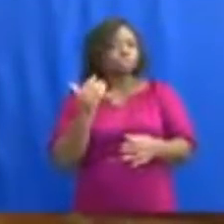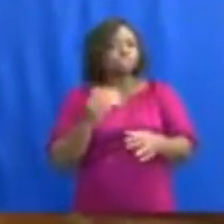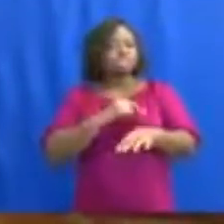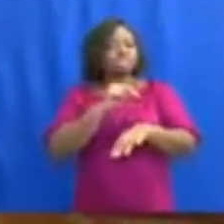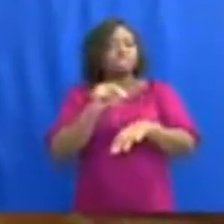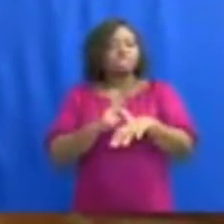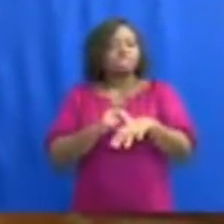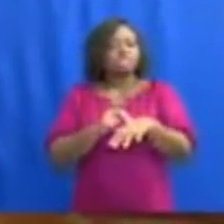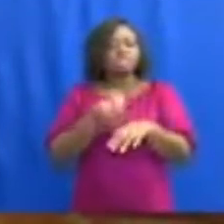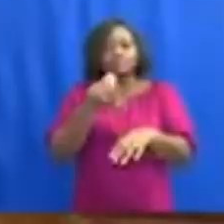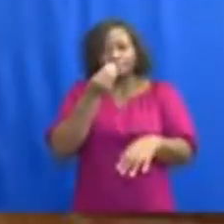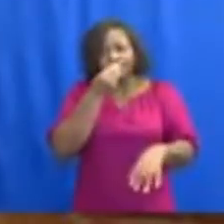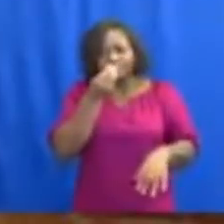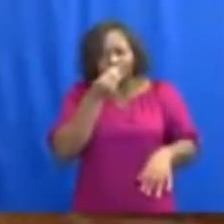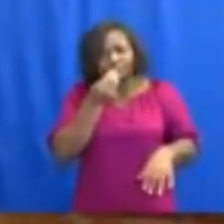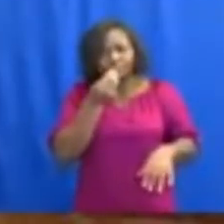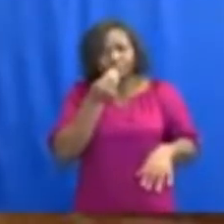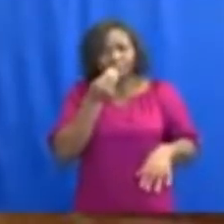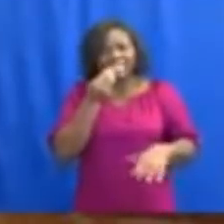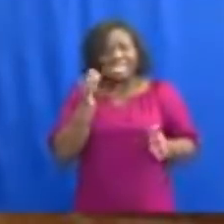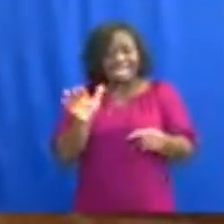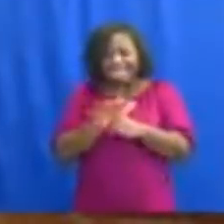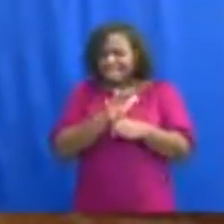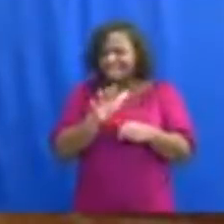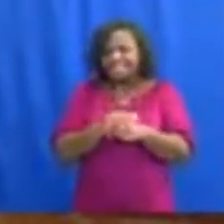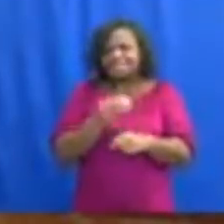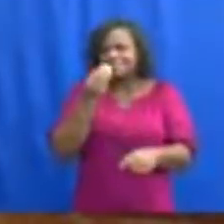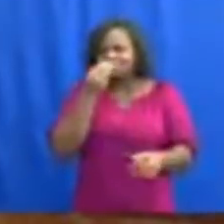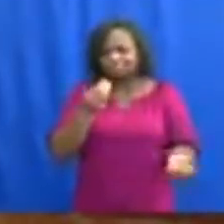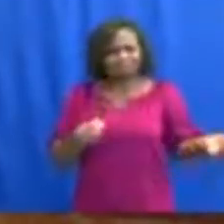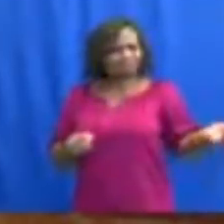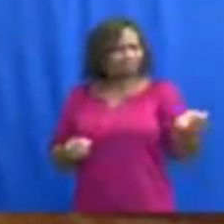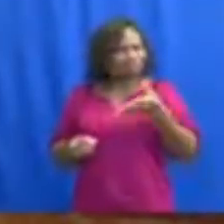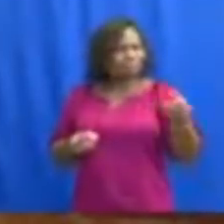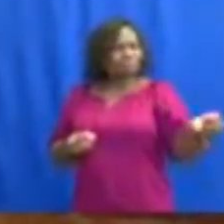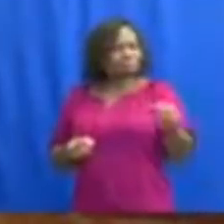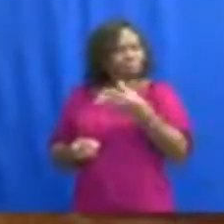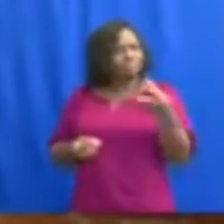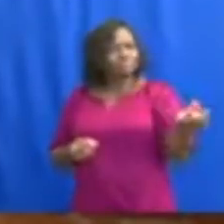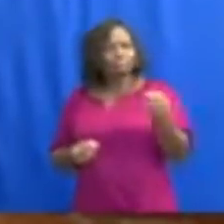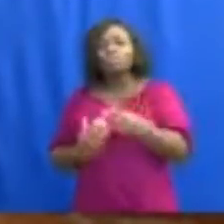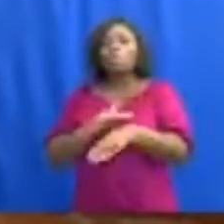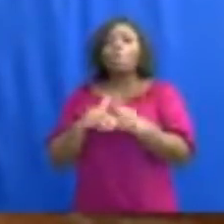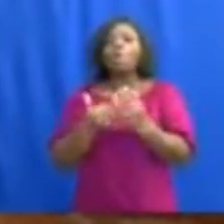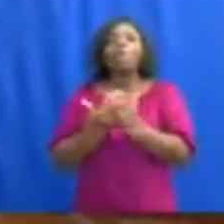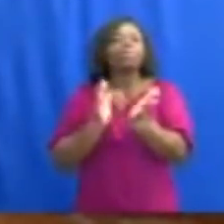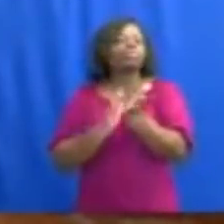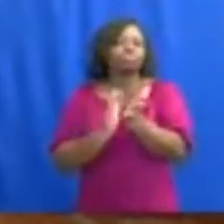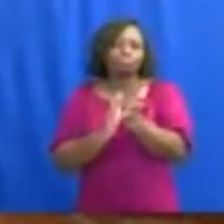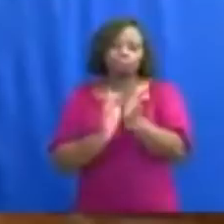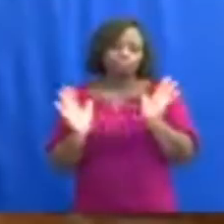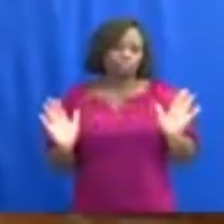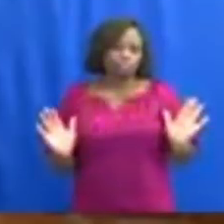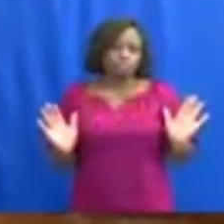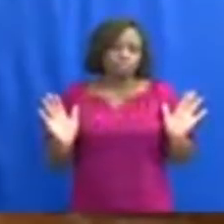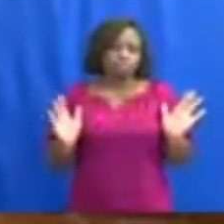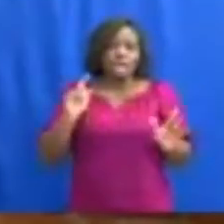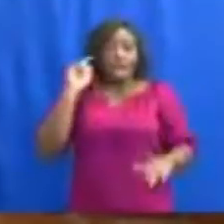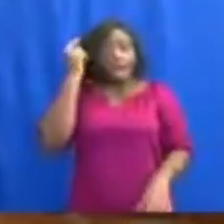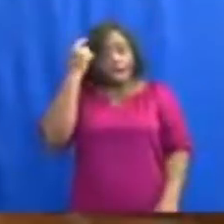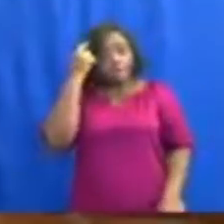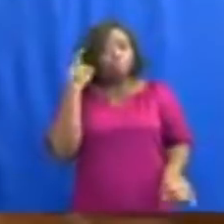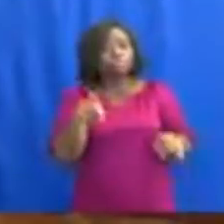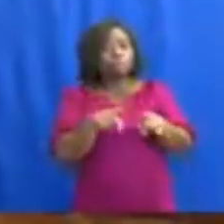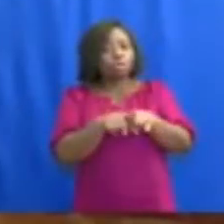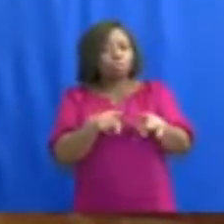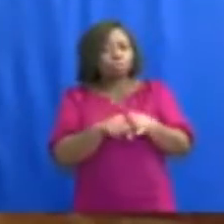Buffer Stock Company, enough food supplies have been distributed to all schools. Government is also